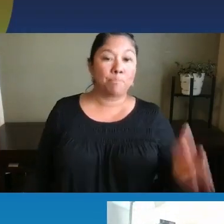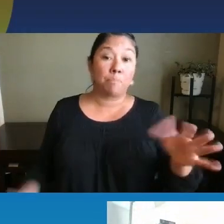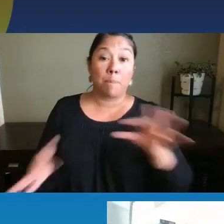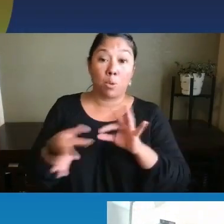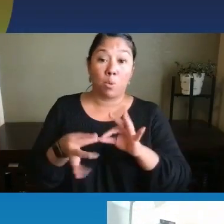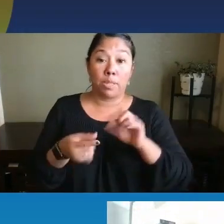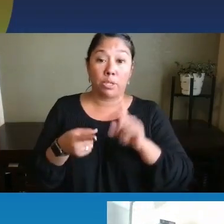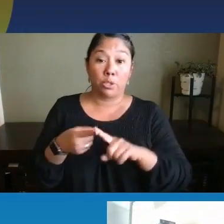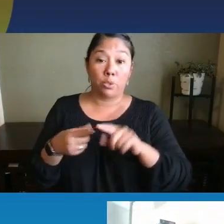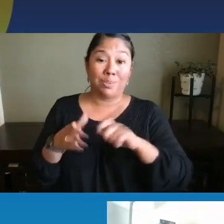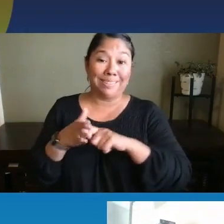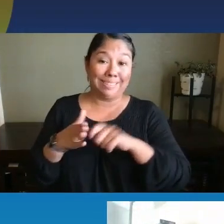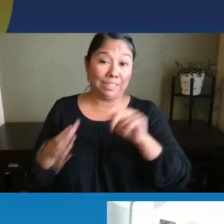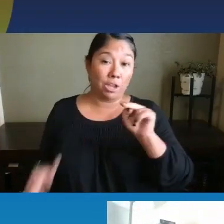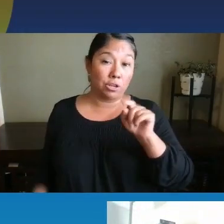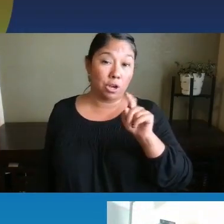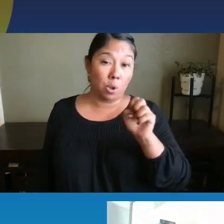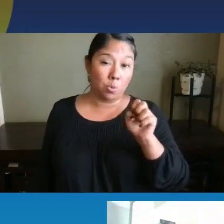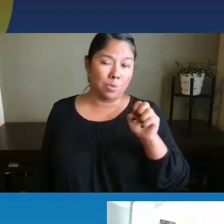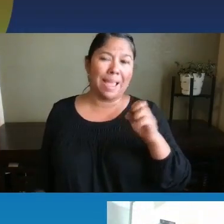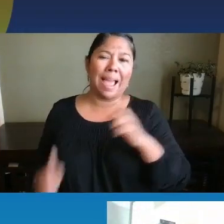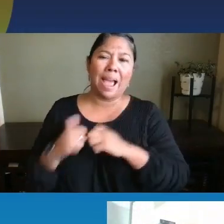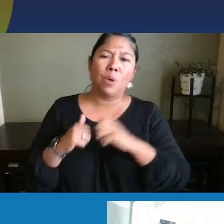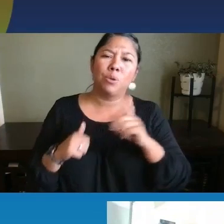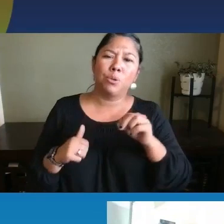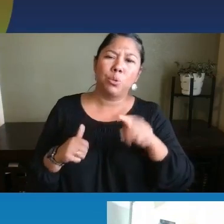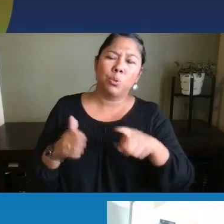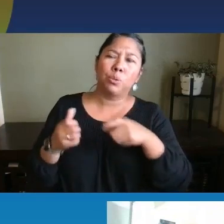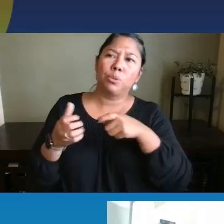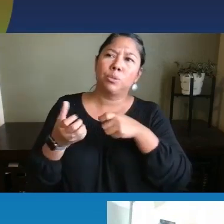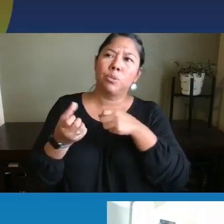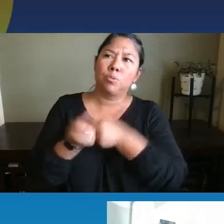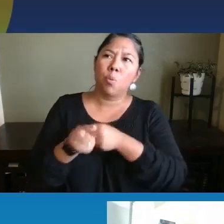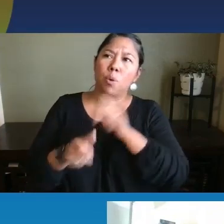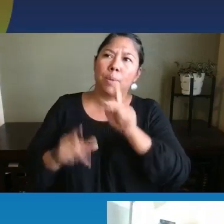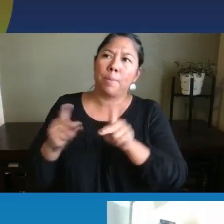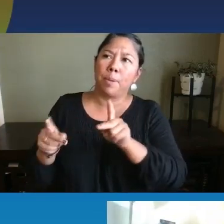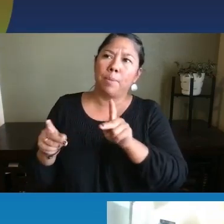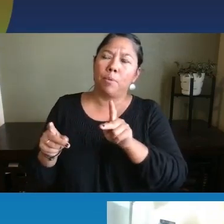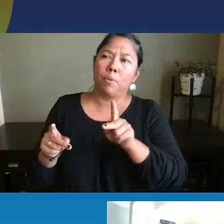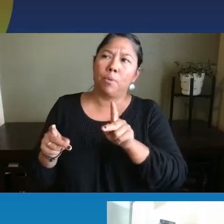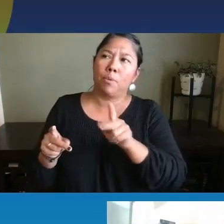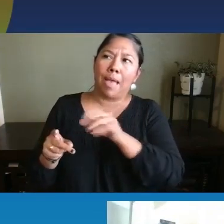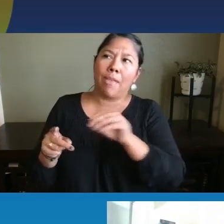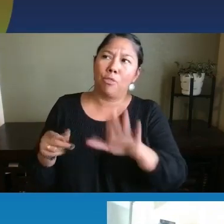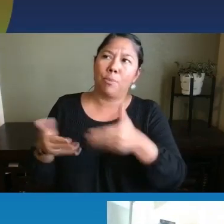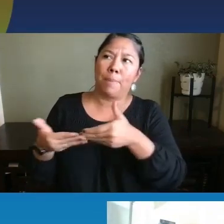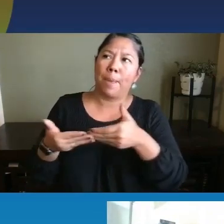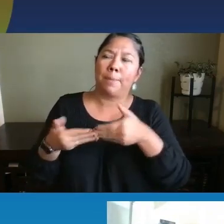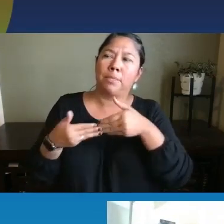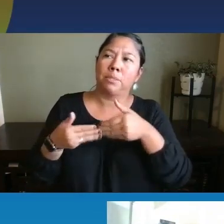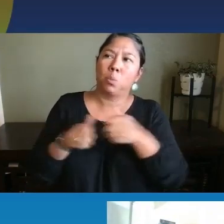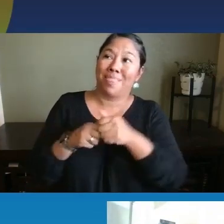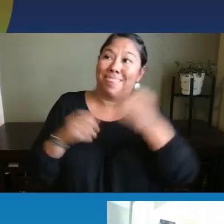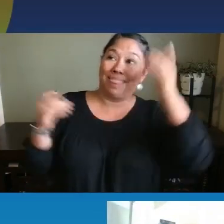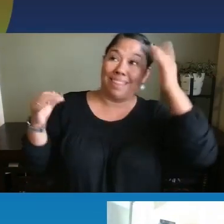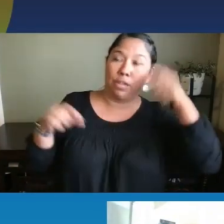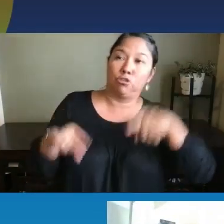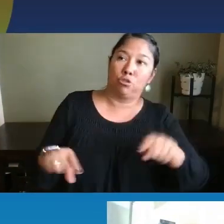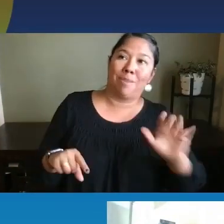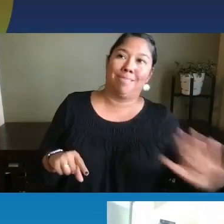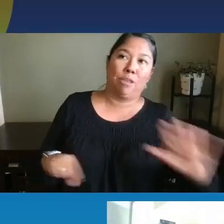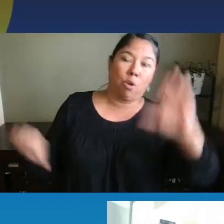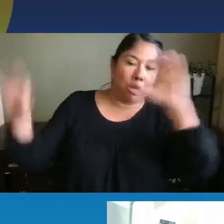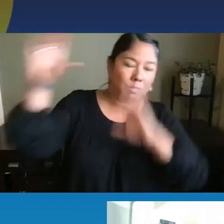the, uh, the keynote, how do you support people in seeing babies and their thinking during exploration? Yeah,